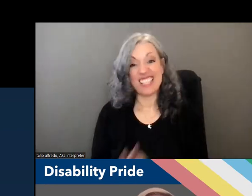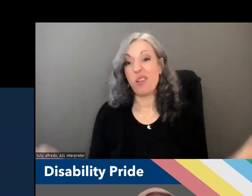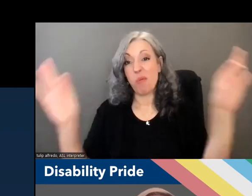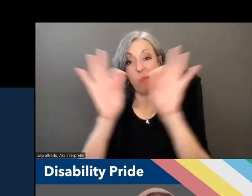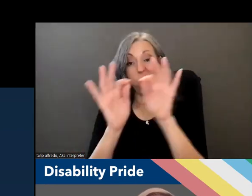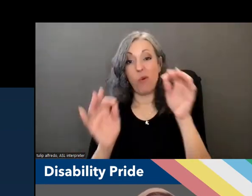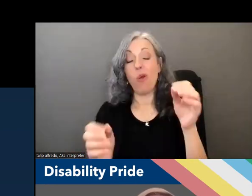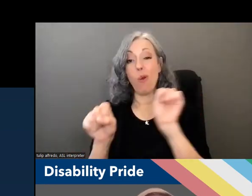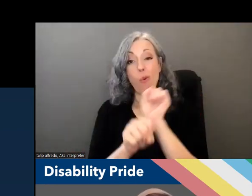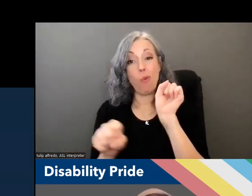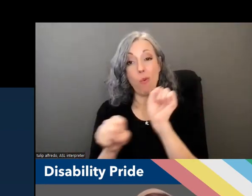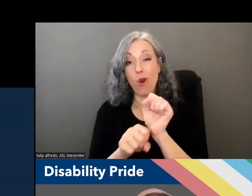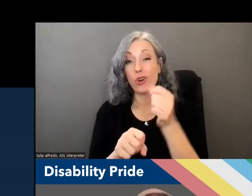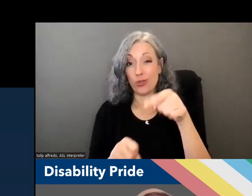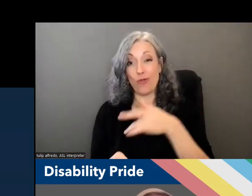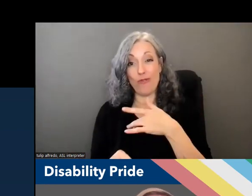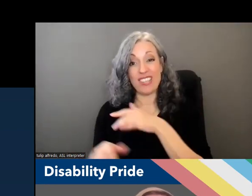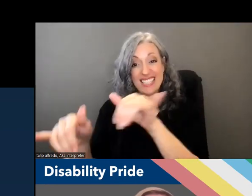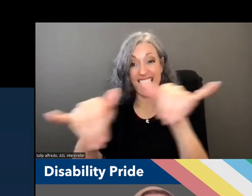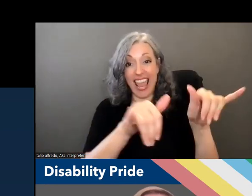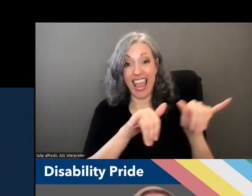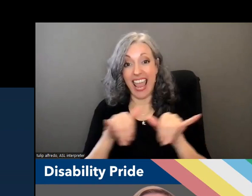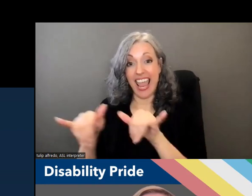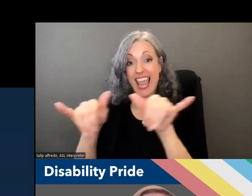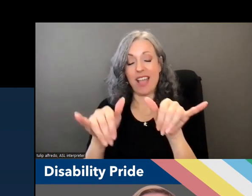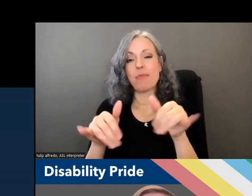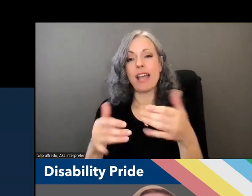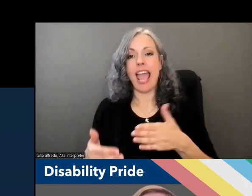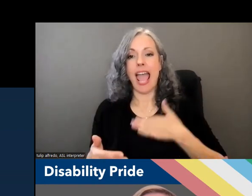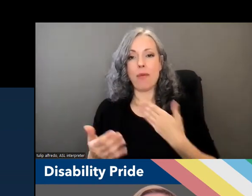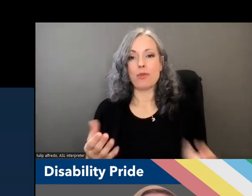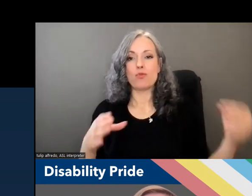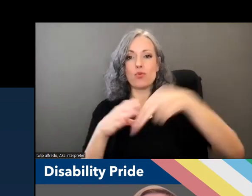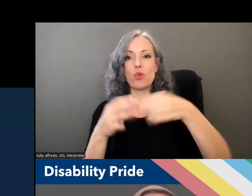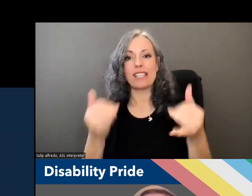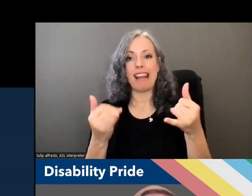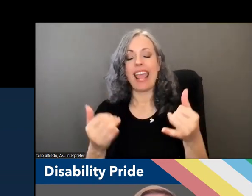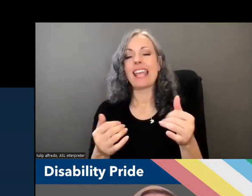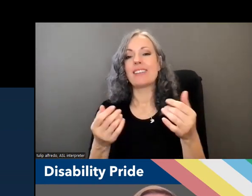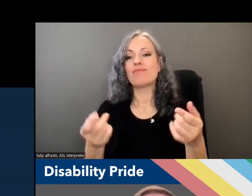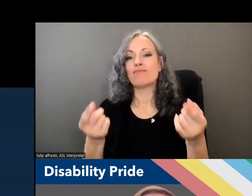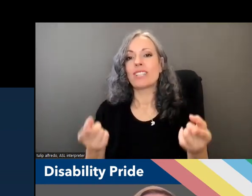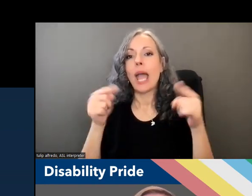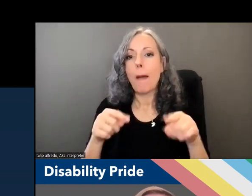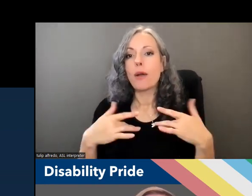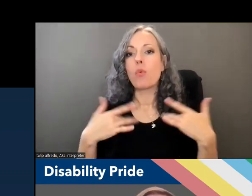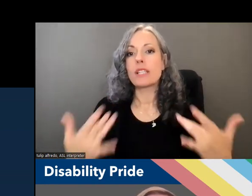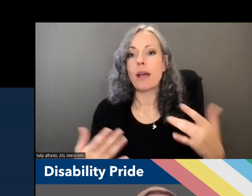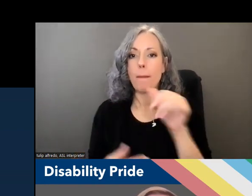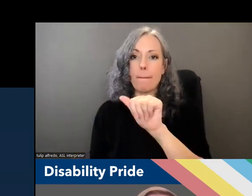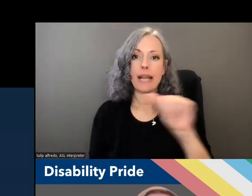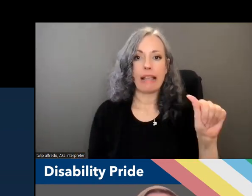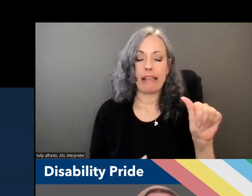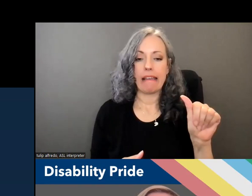appreciate you joining us today to to hear what's what's happening in california's aaa area agency